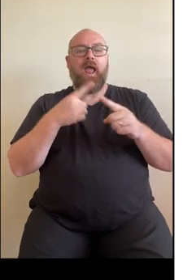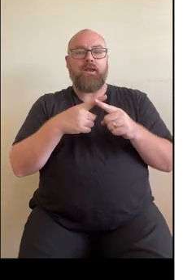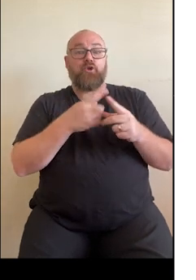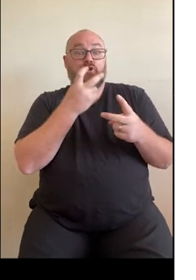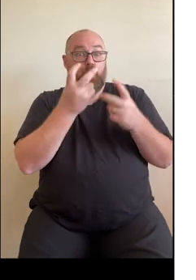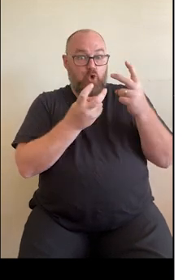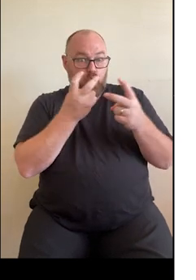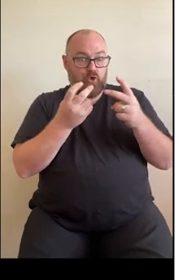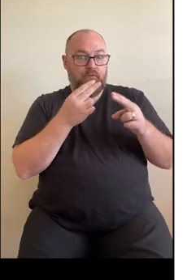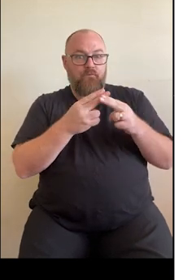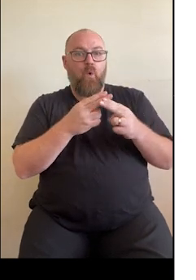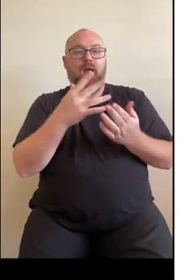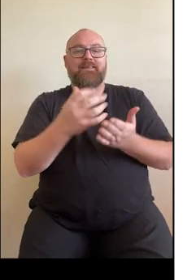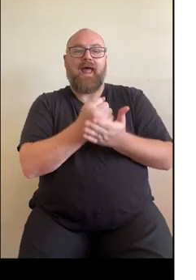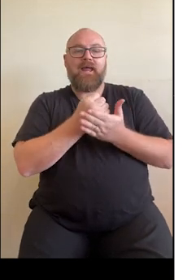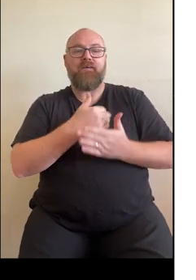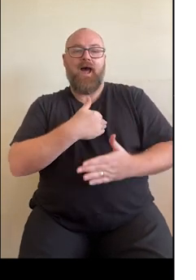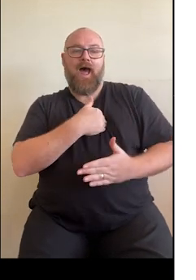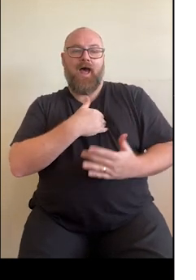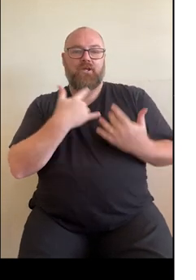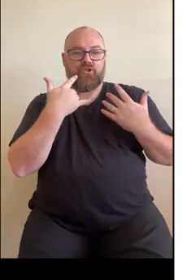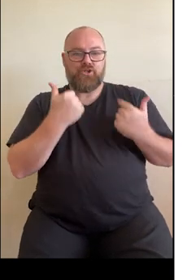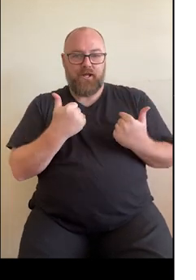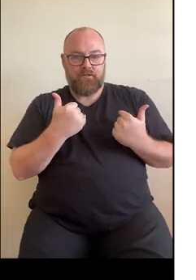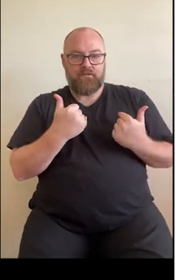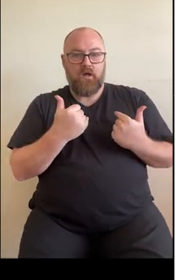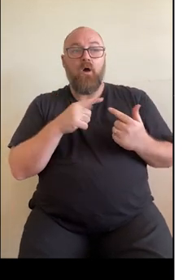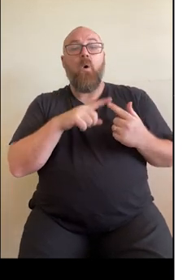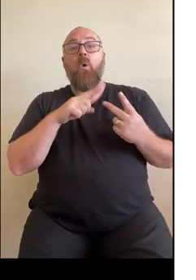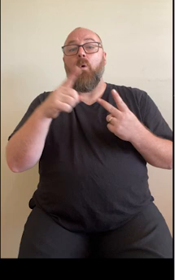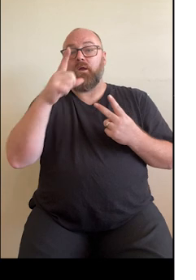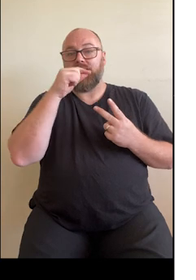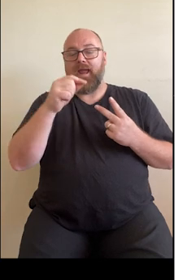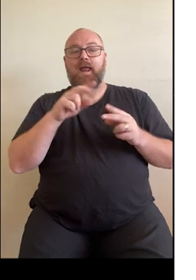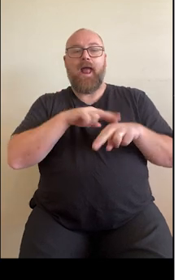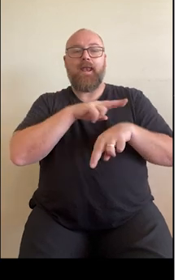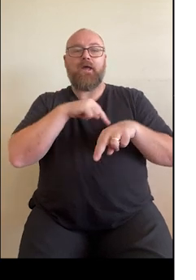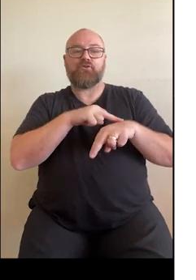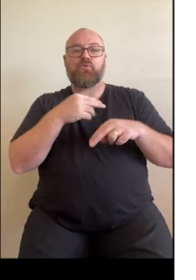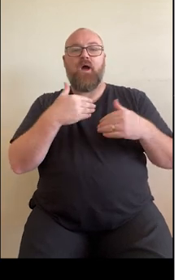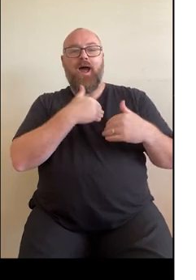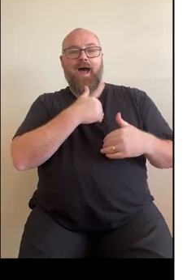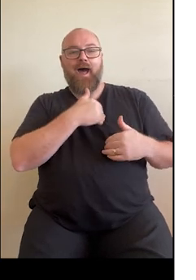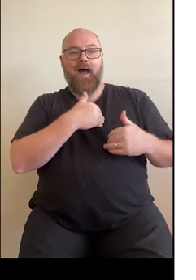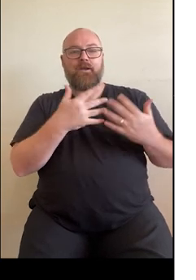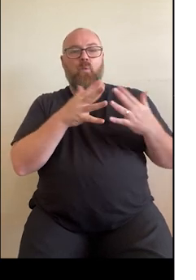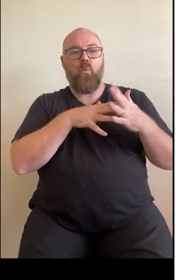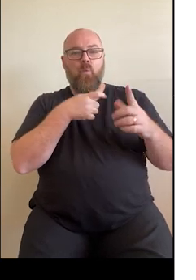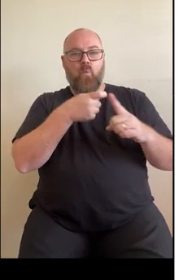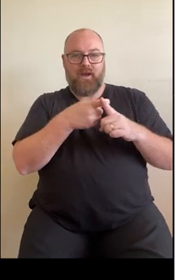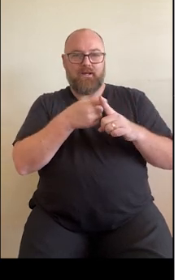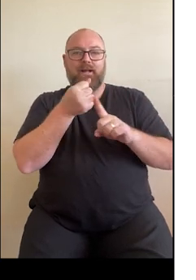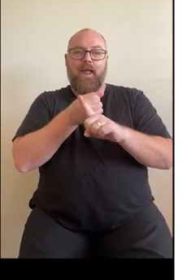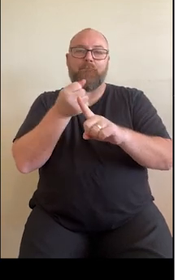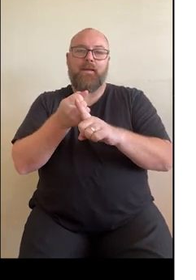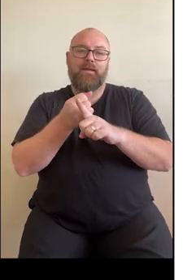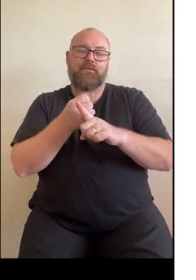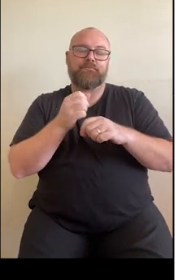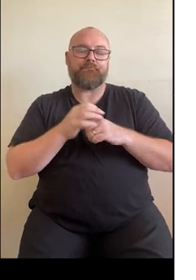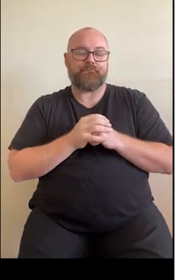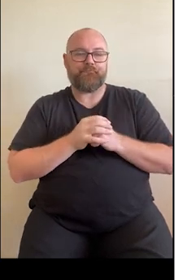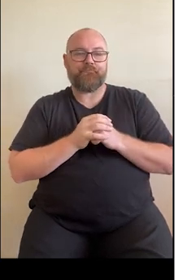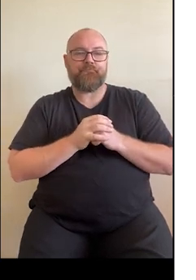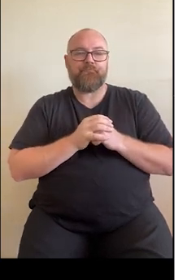Save Heart Checks or by visiting our National Heart Week Campaign page as stated previously on theheartfoundation